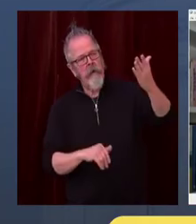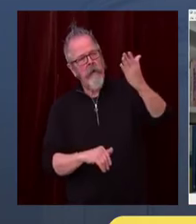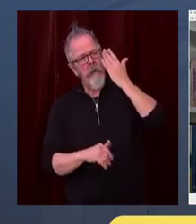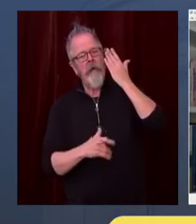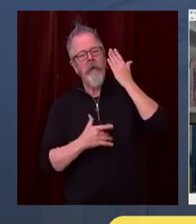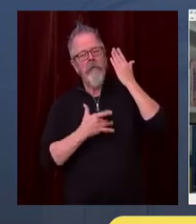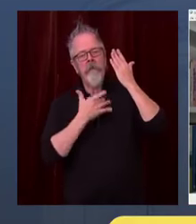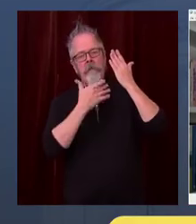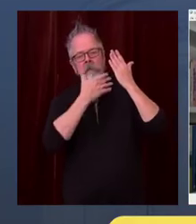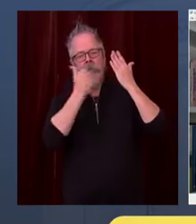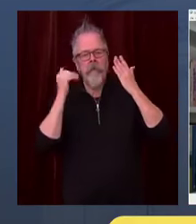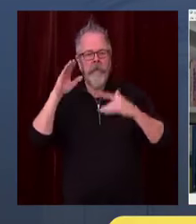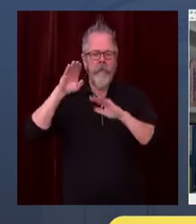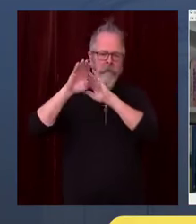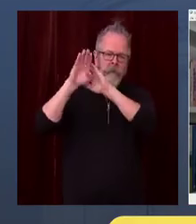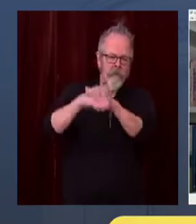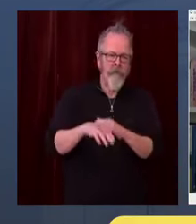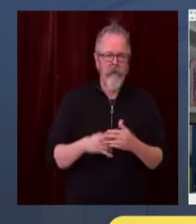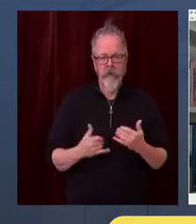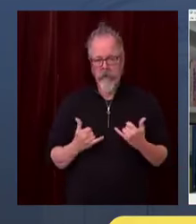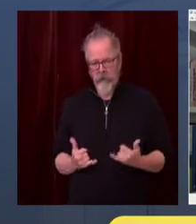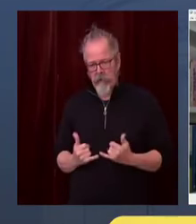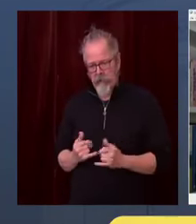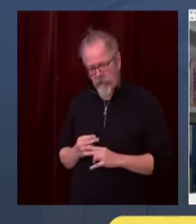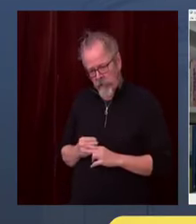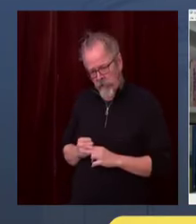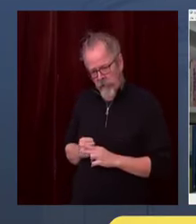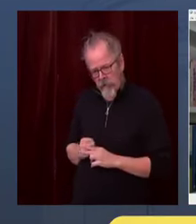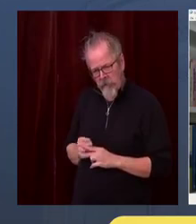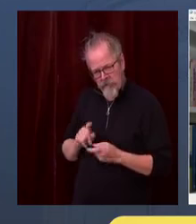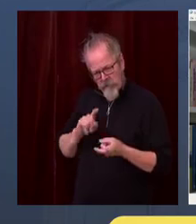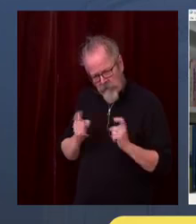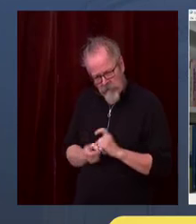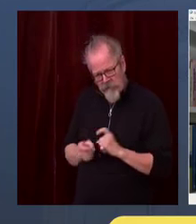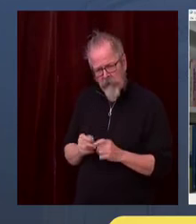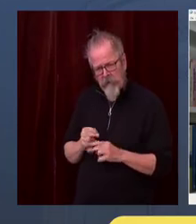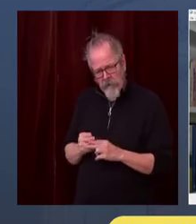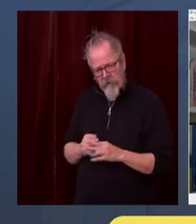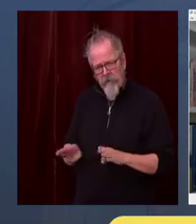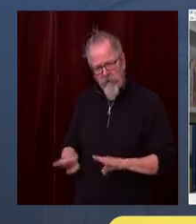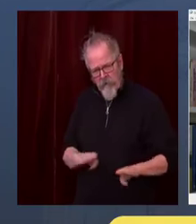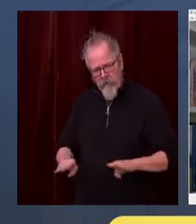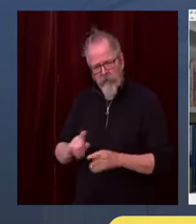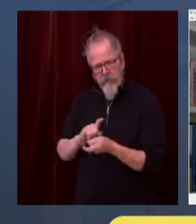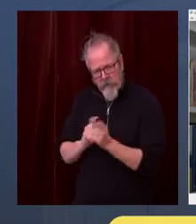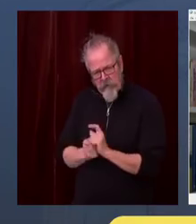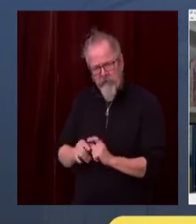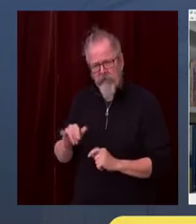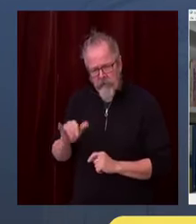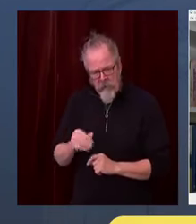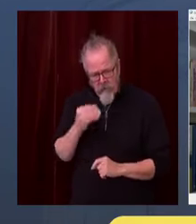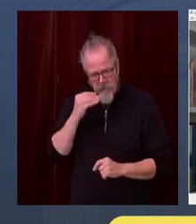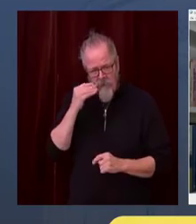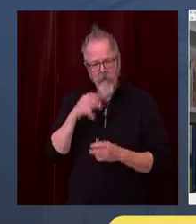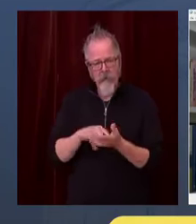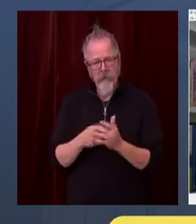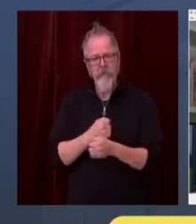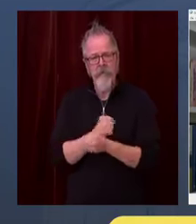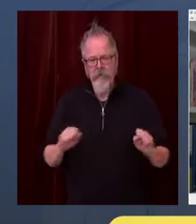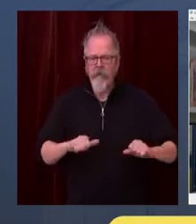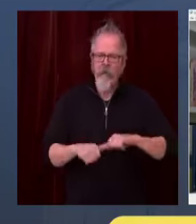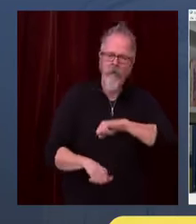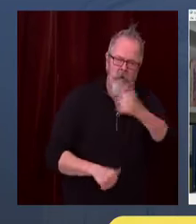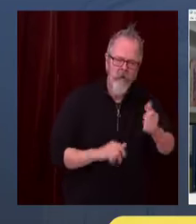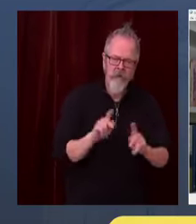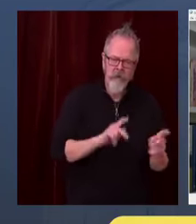to save businesses and the cultural institutions that make our communities great places to live, and simply to take care of one another